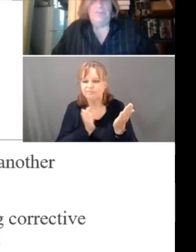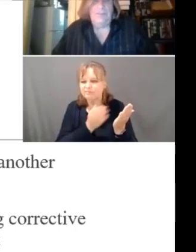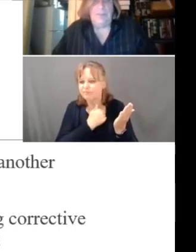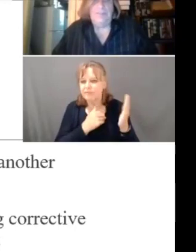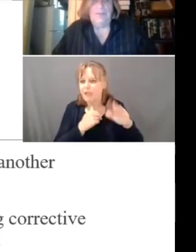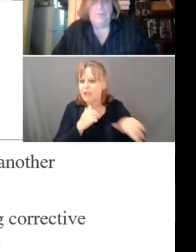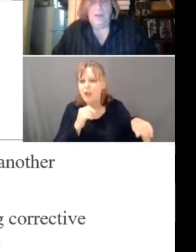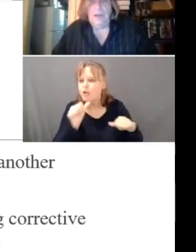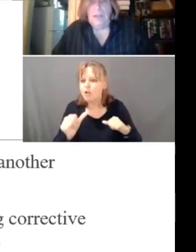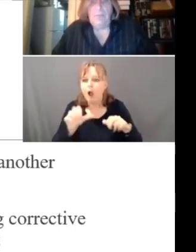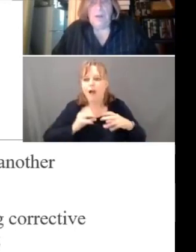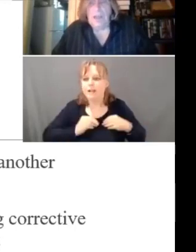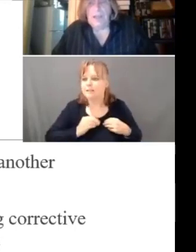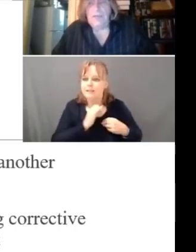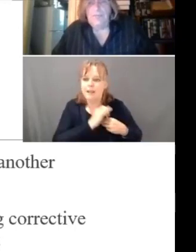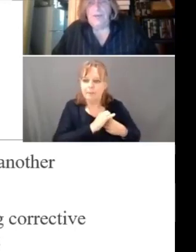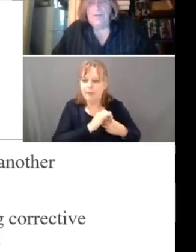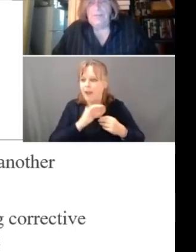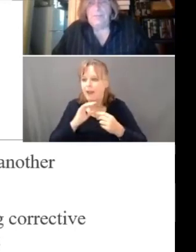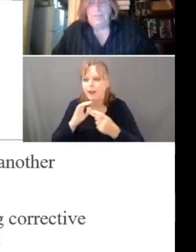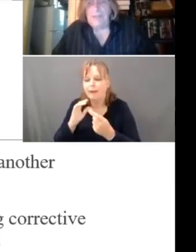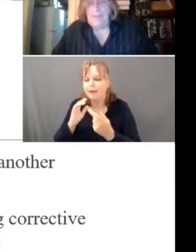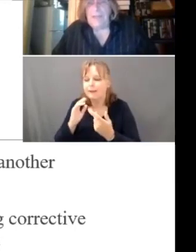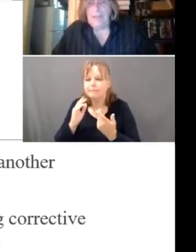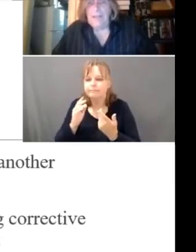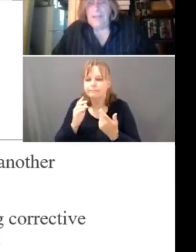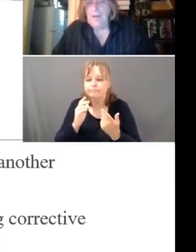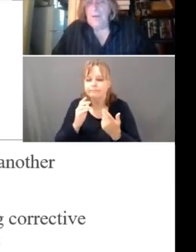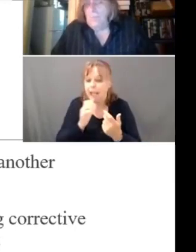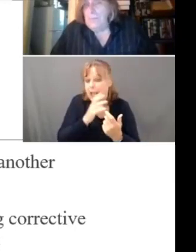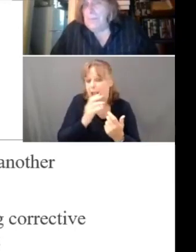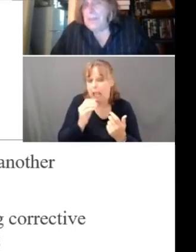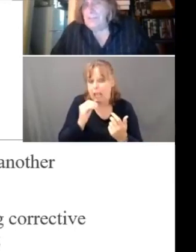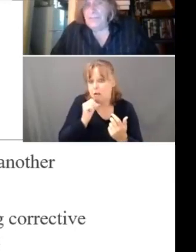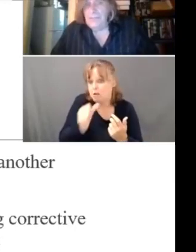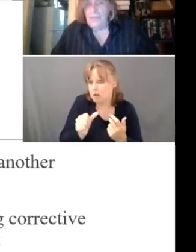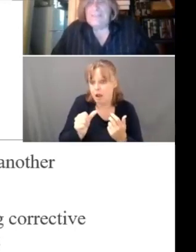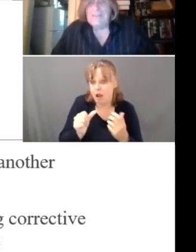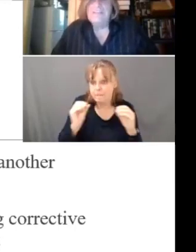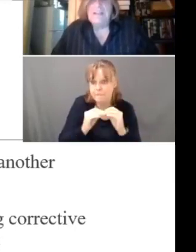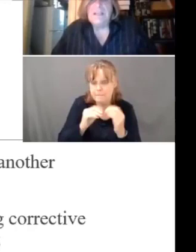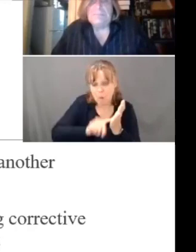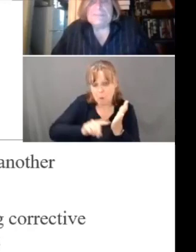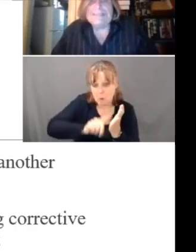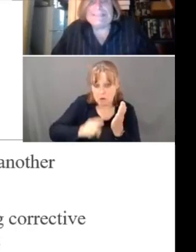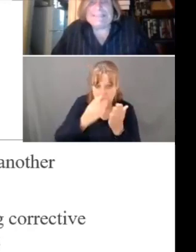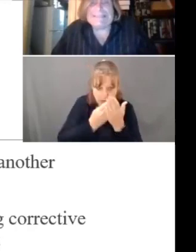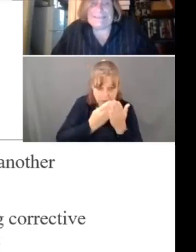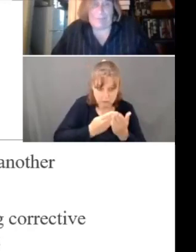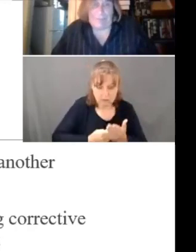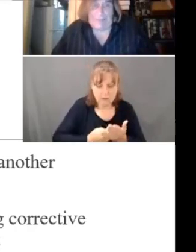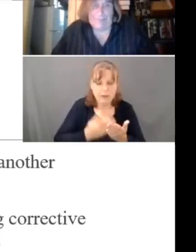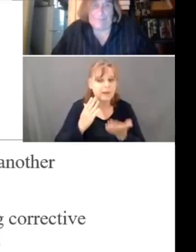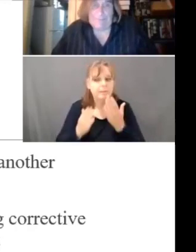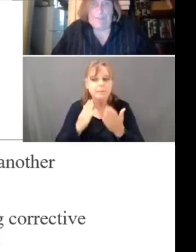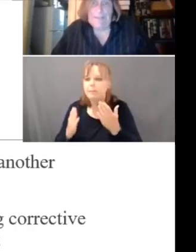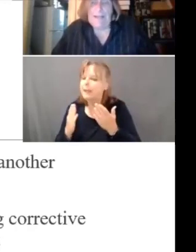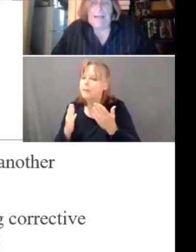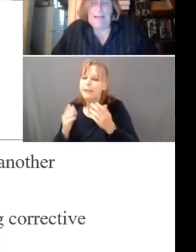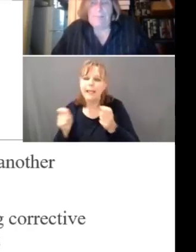what you suggested. Uh, and we're not going to do fine back finding. We may just treat this completely differently.